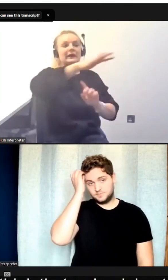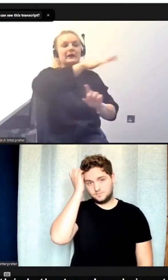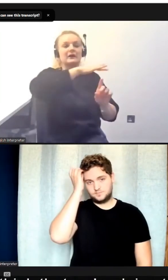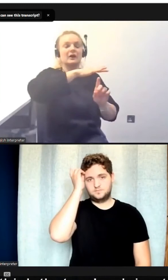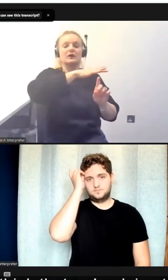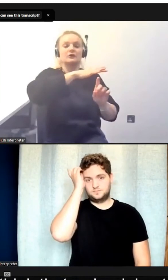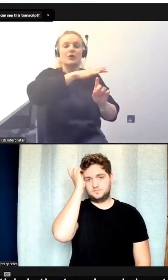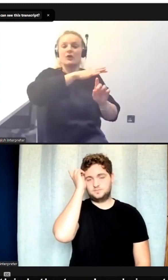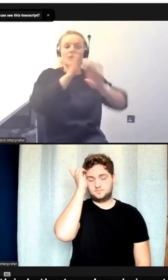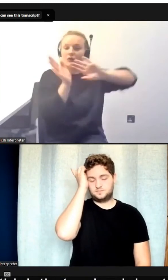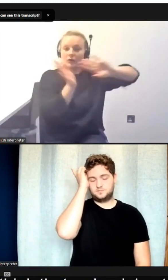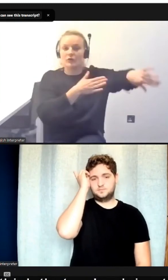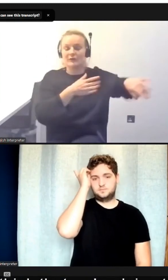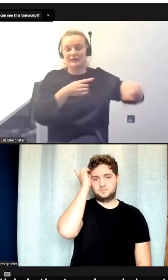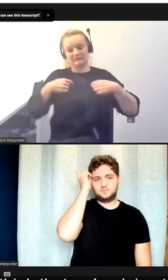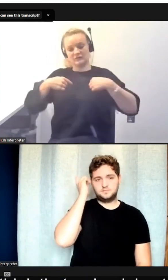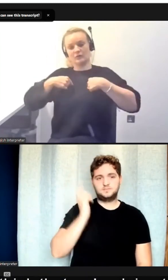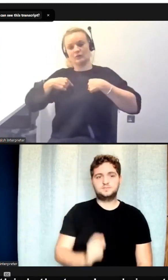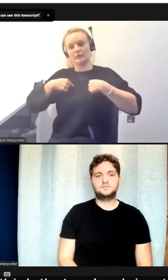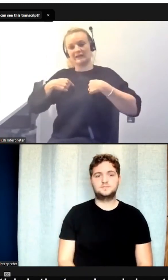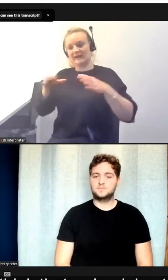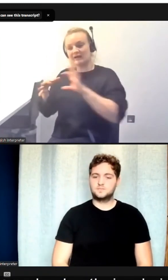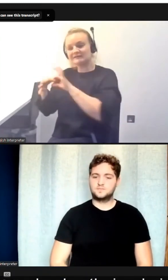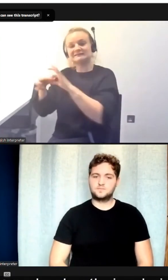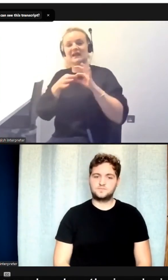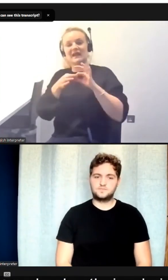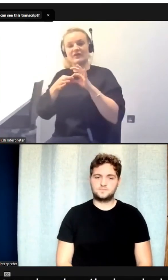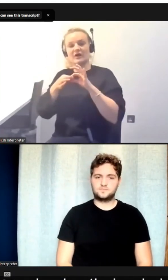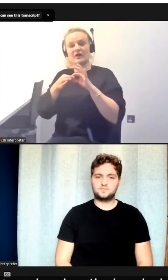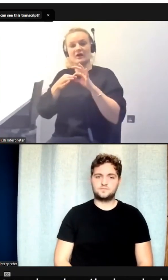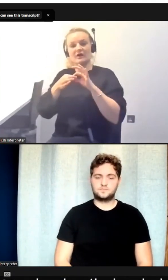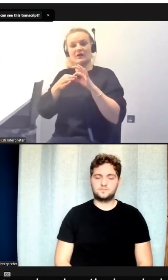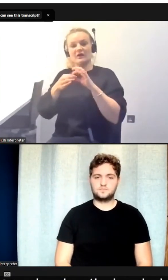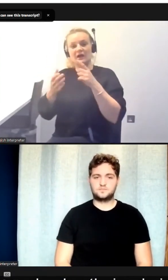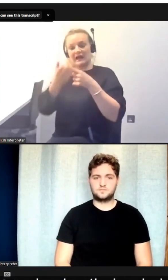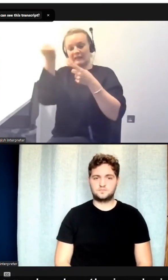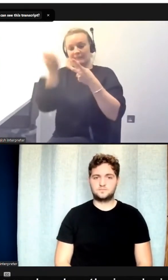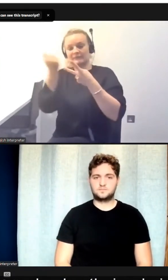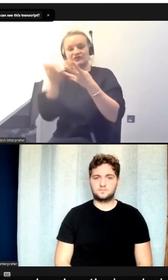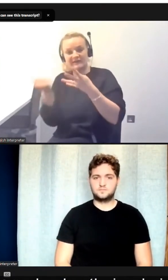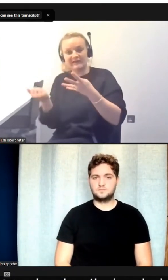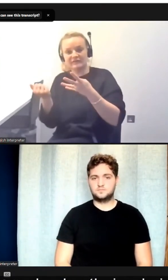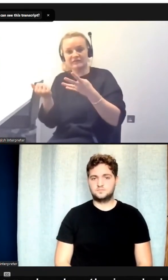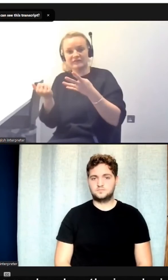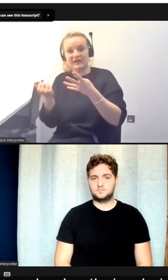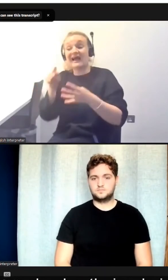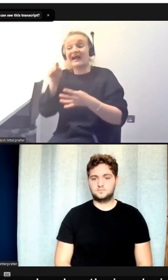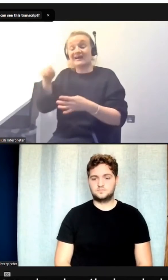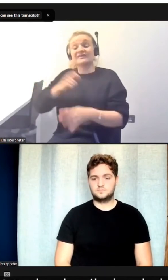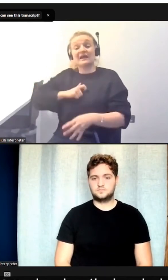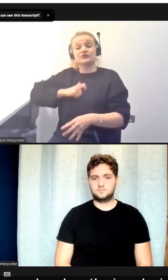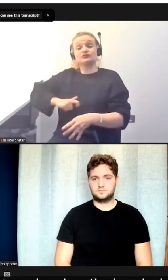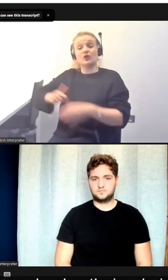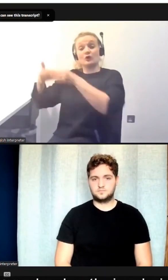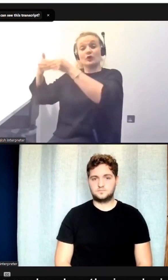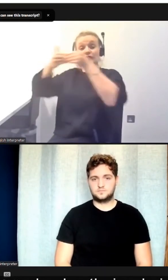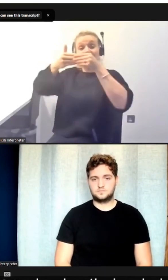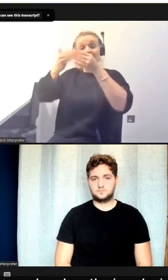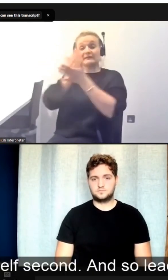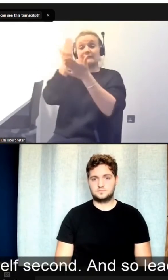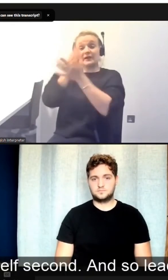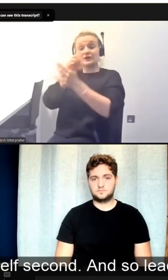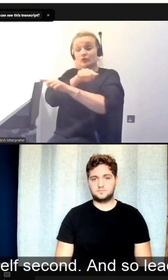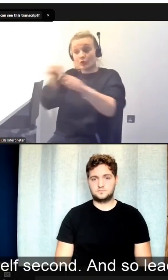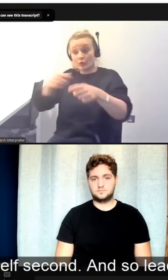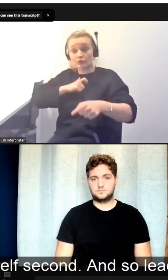all think that we're doing together. And it's the role of the leader to help people play their role in that.